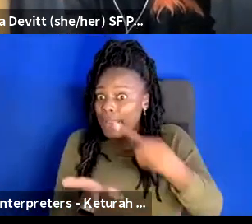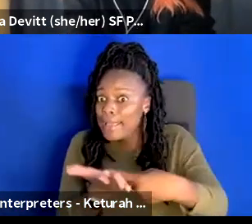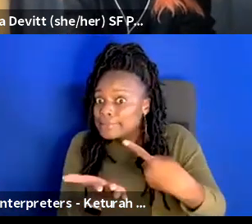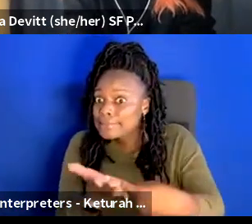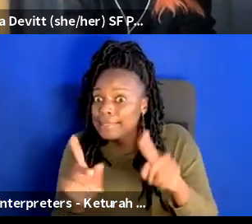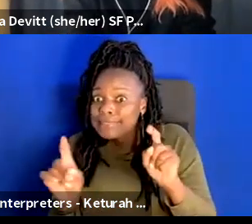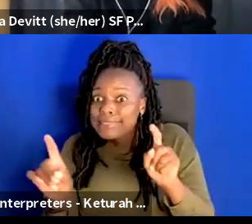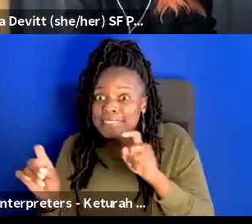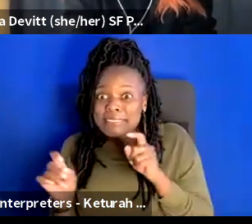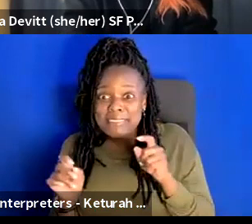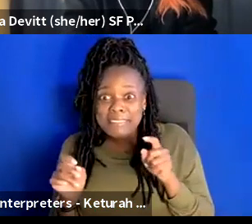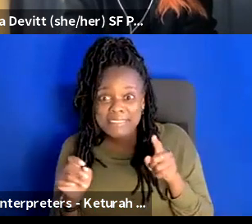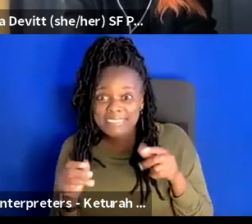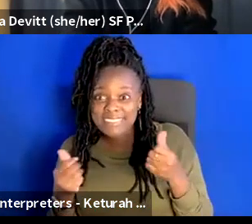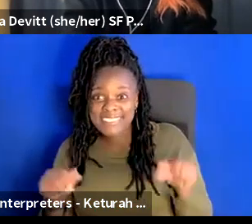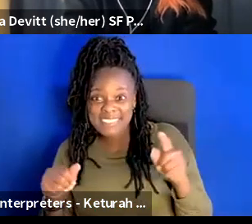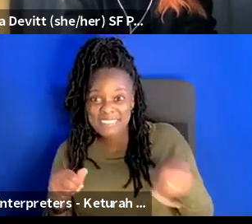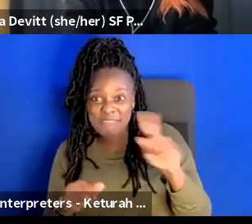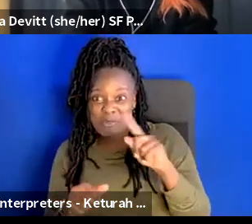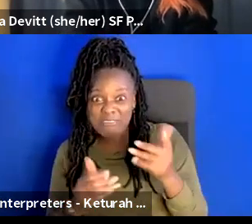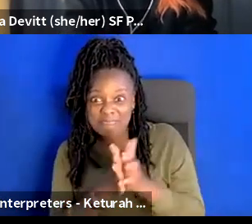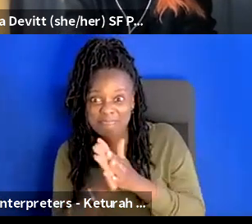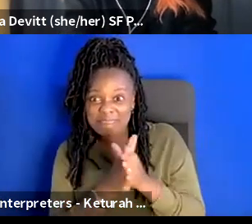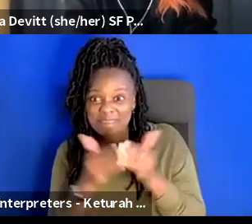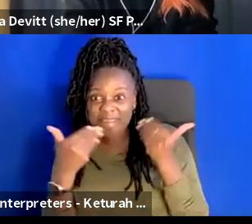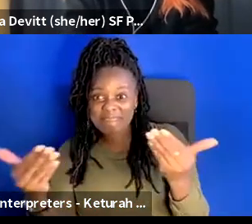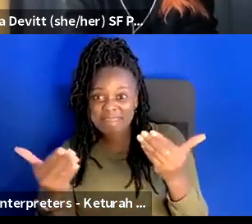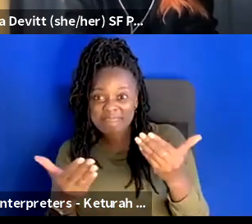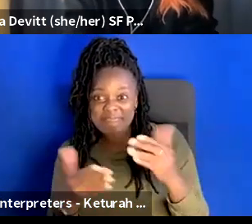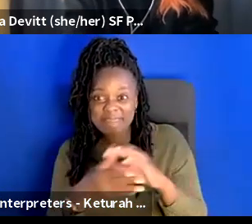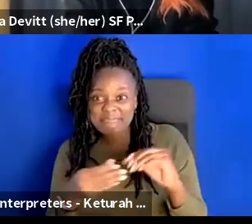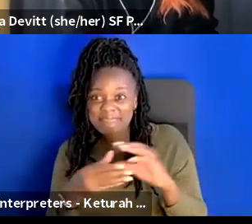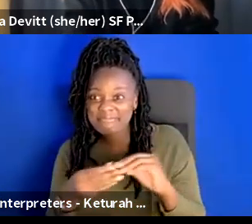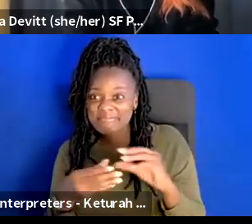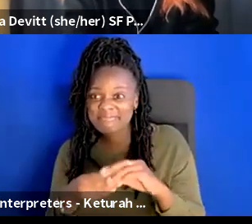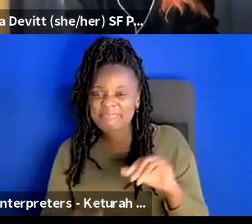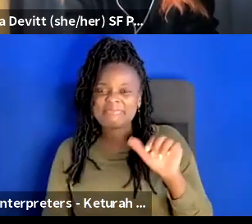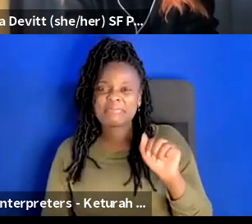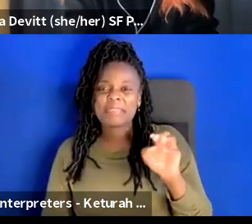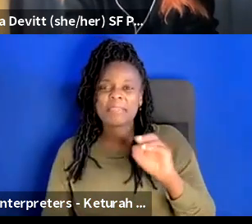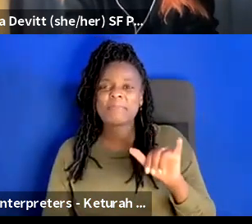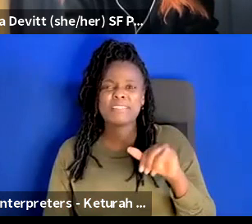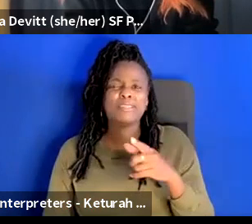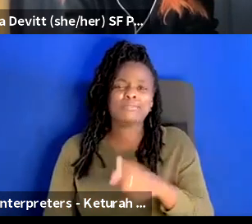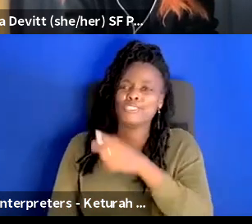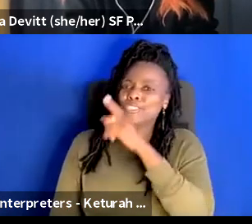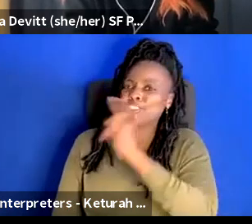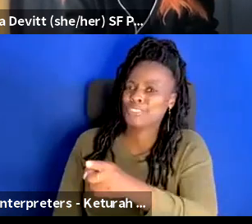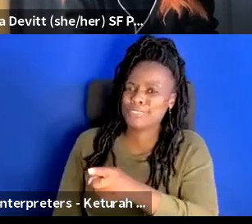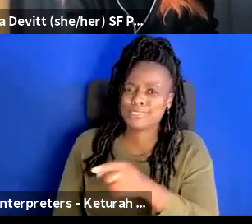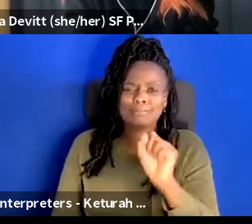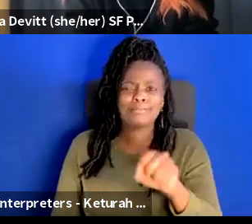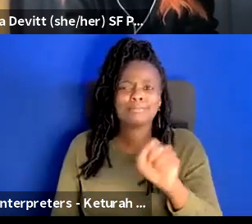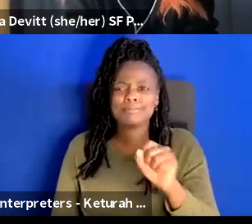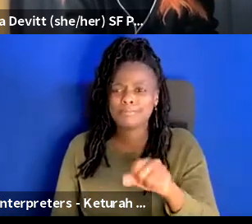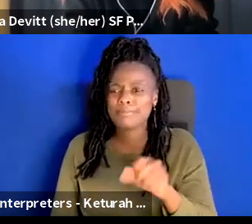does that inspire anyone to talk i mean sure one of